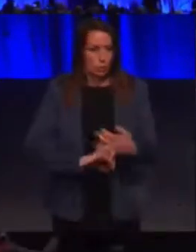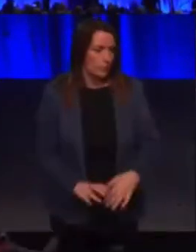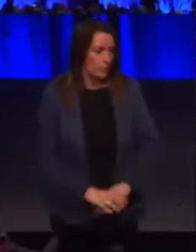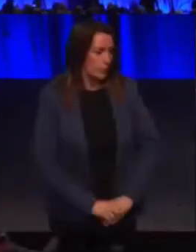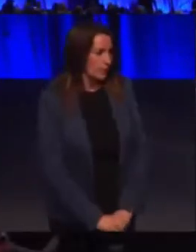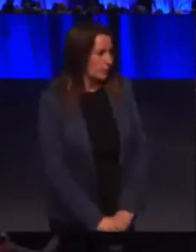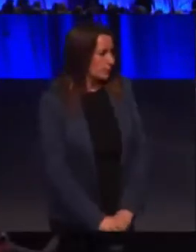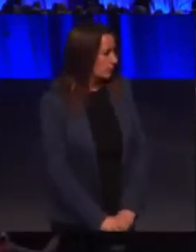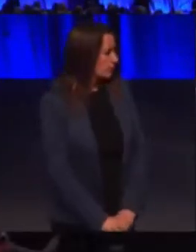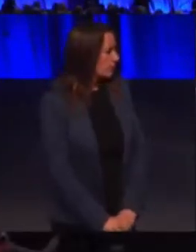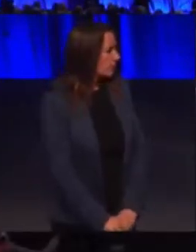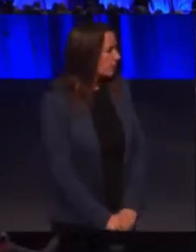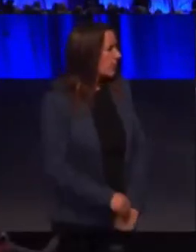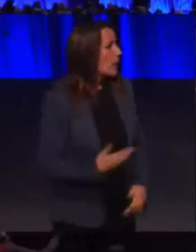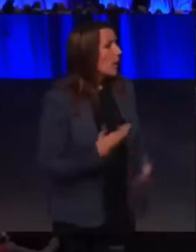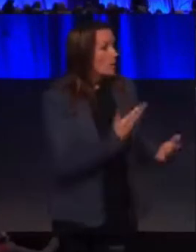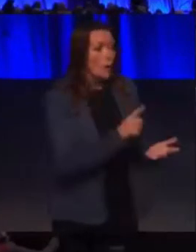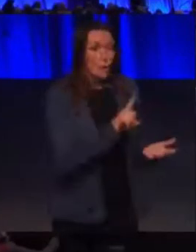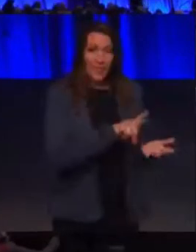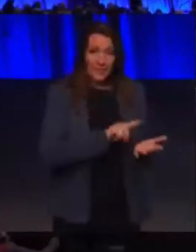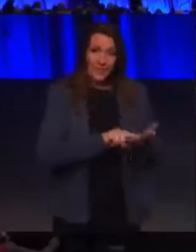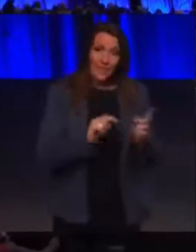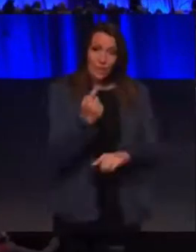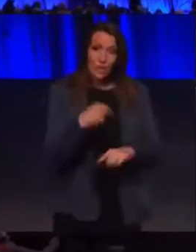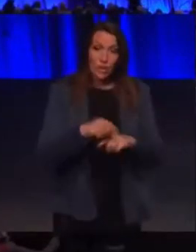And Lindsay is a first time speaker at conference.